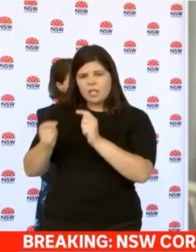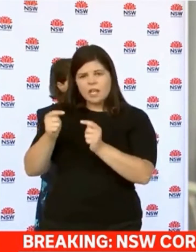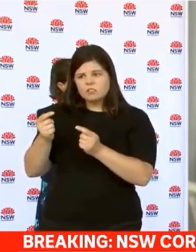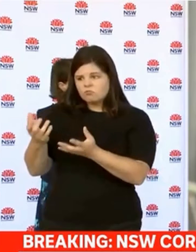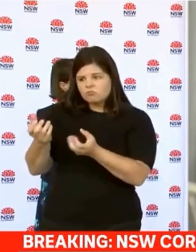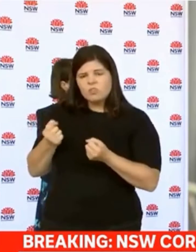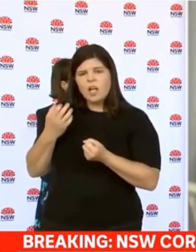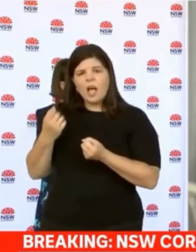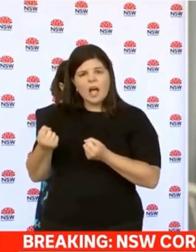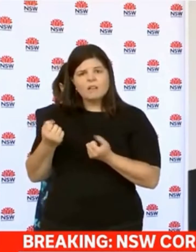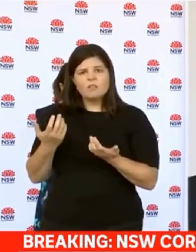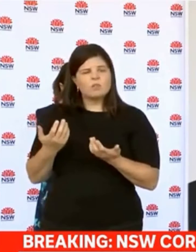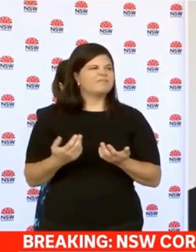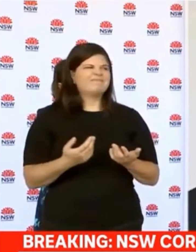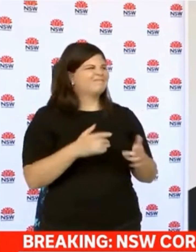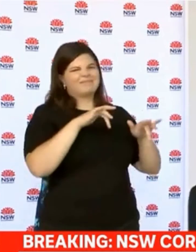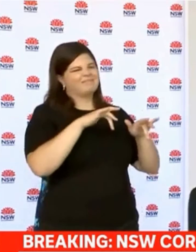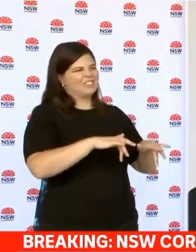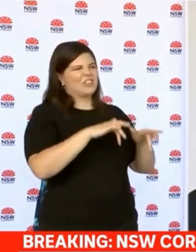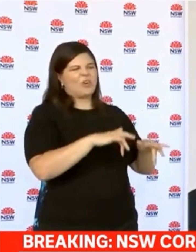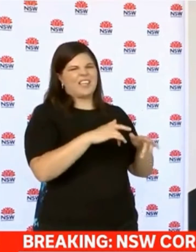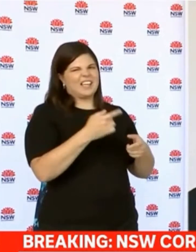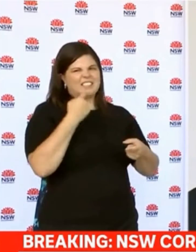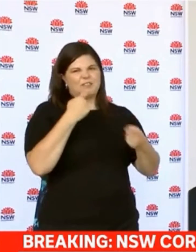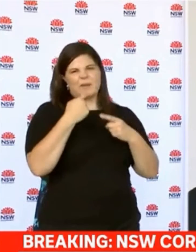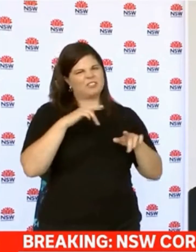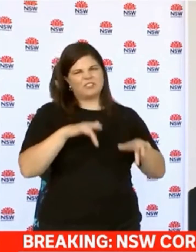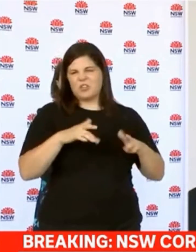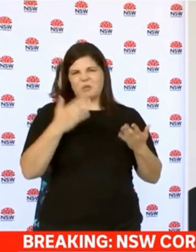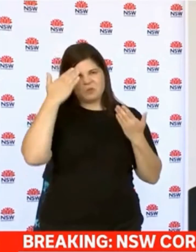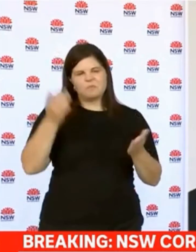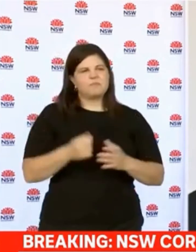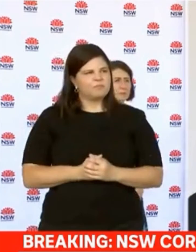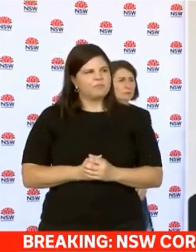strain of the virus they have? No I don't have that information. We'll be looking at that today when it comes in.